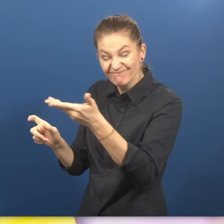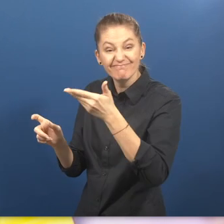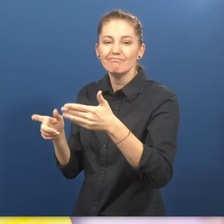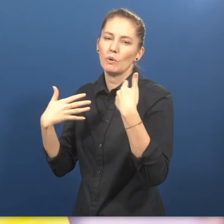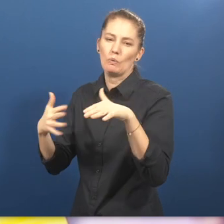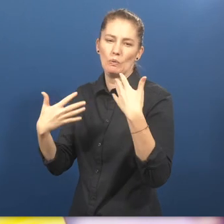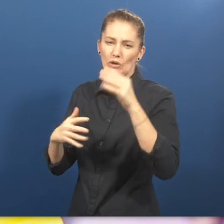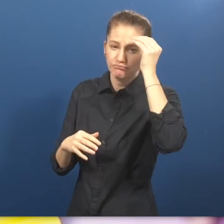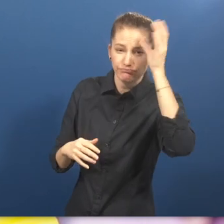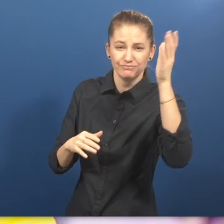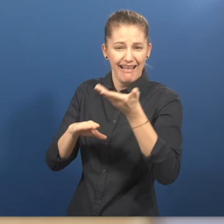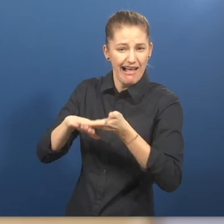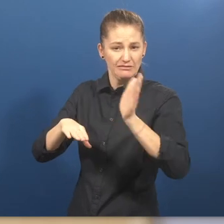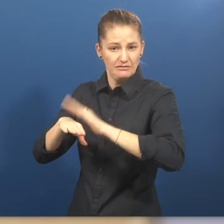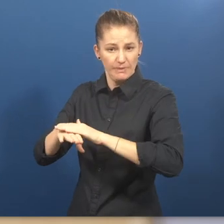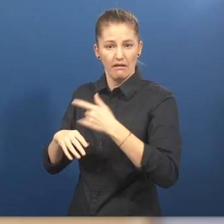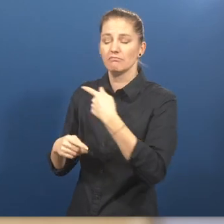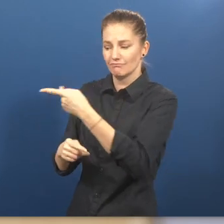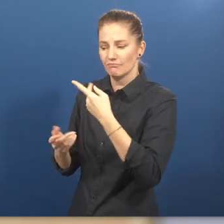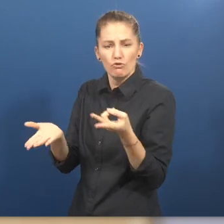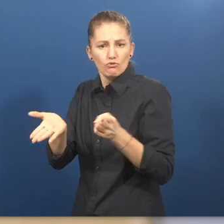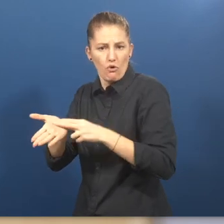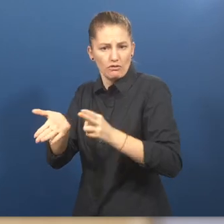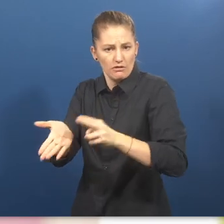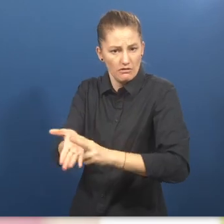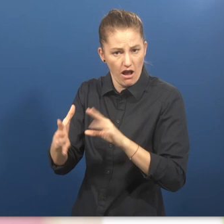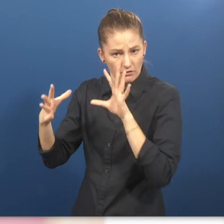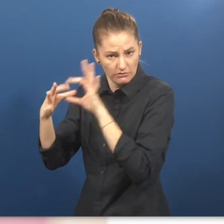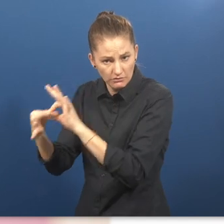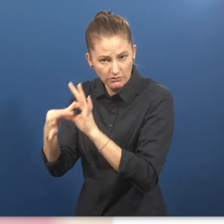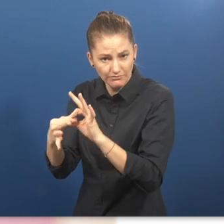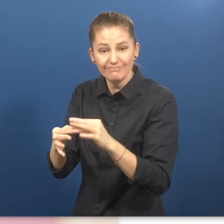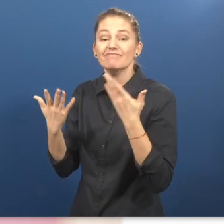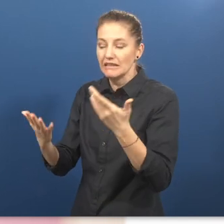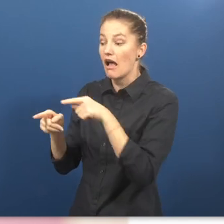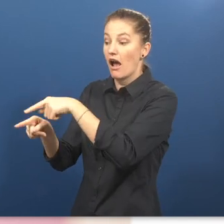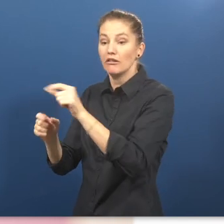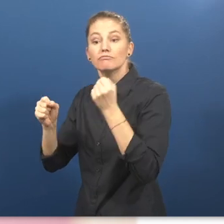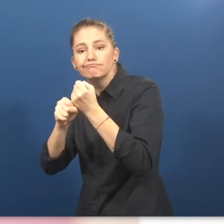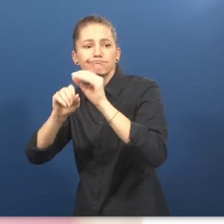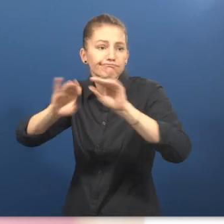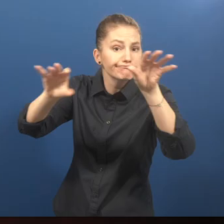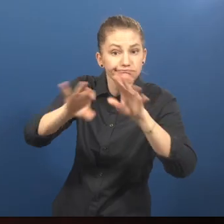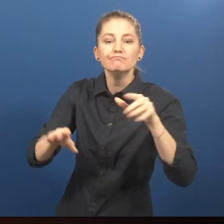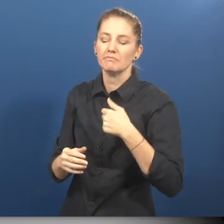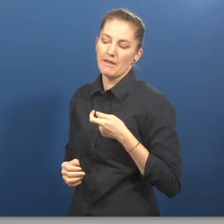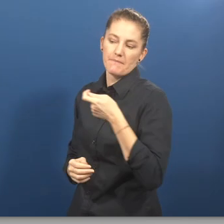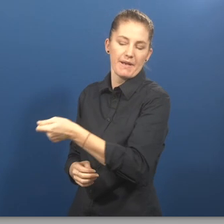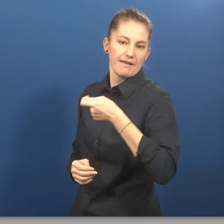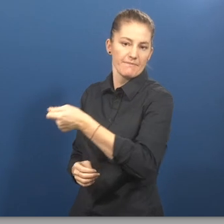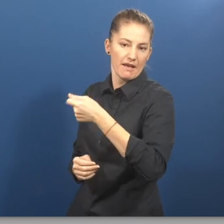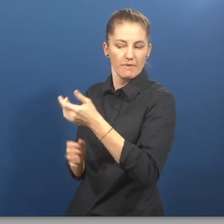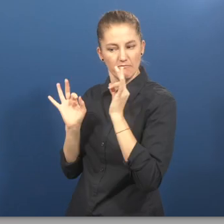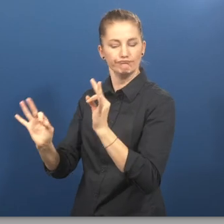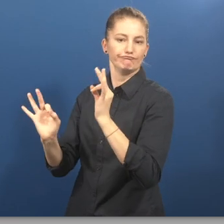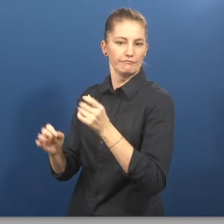experts and we have contracts with each of them. And through those contracts, we pay them a professional fee for their activities. What